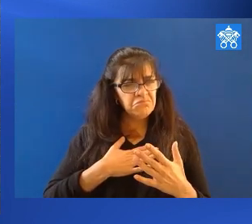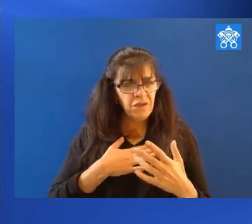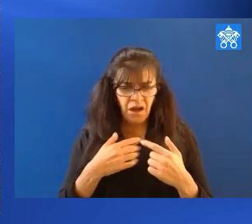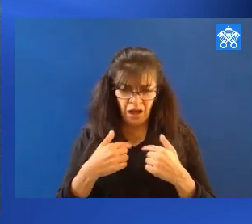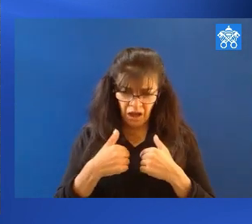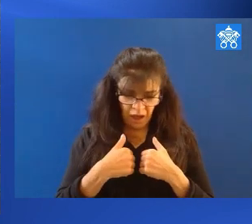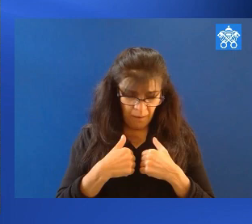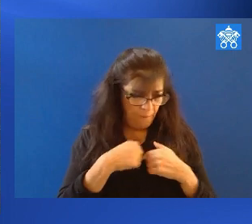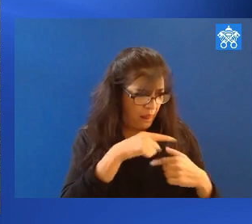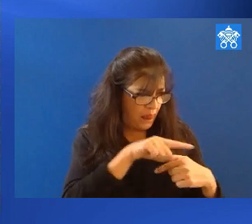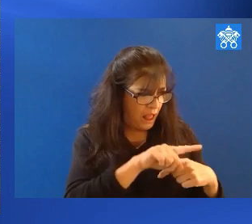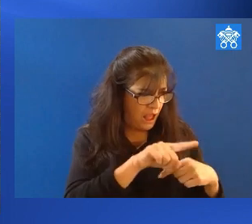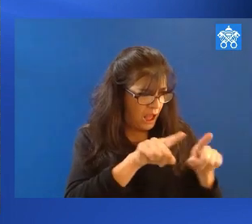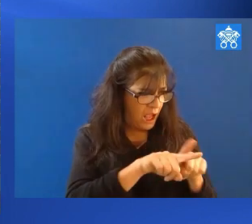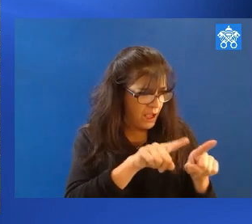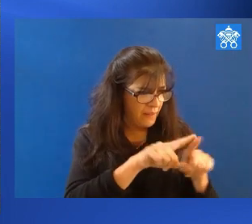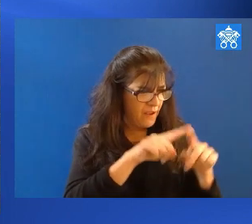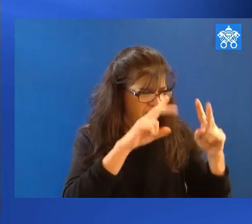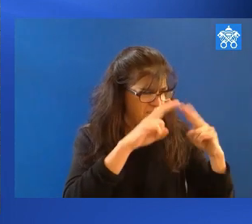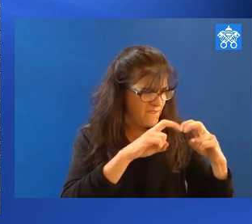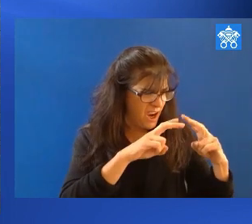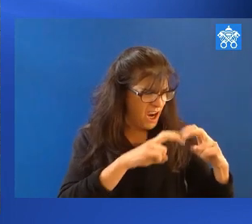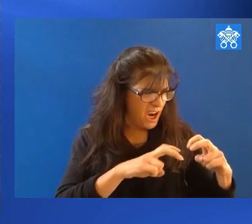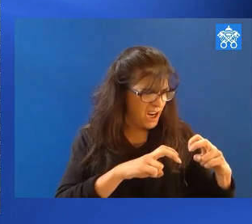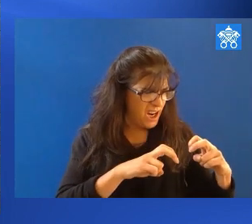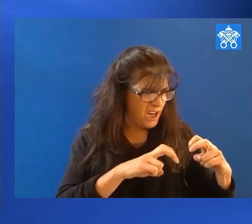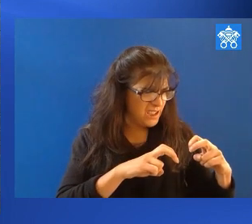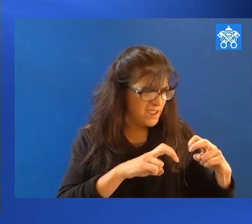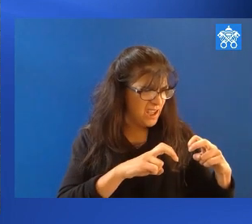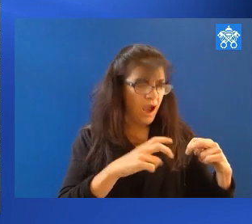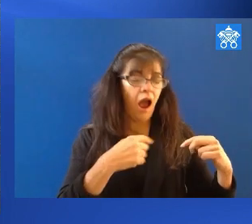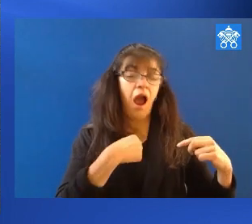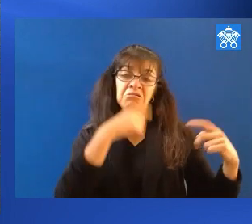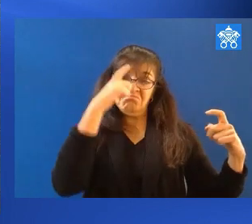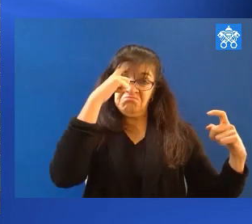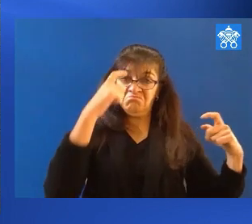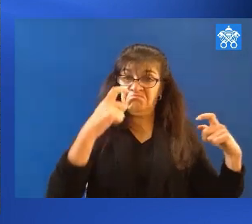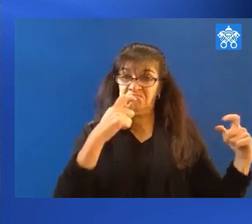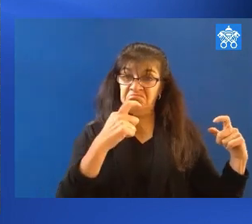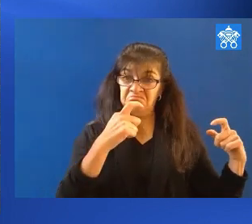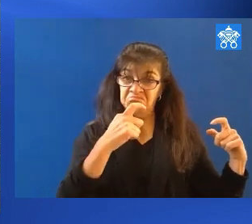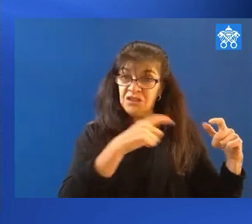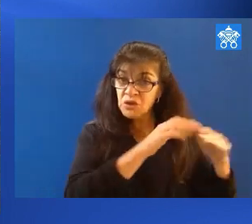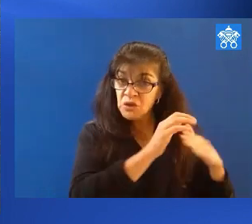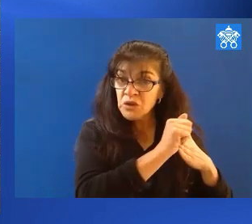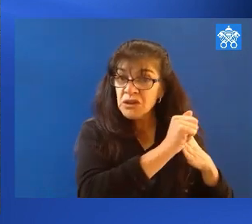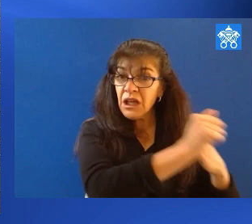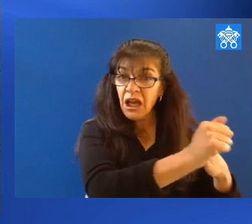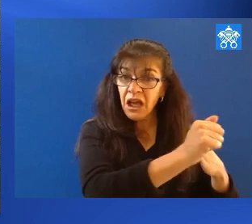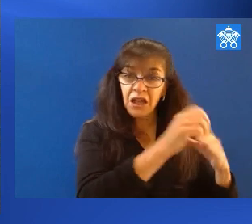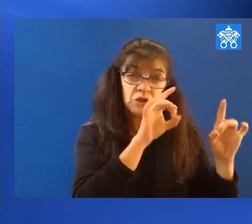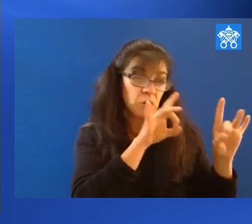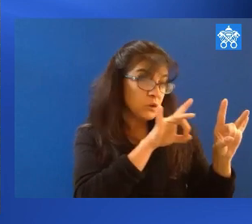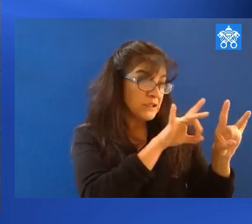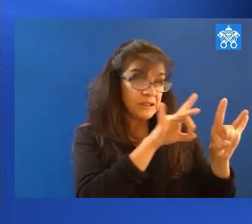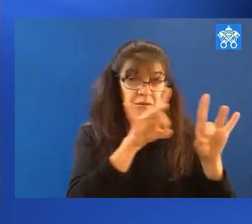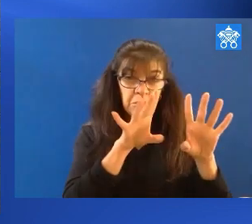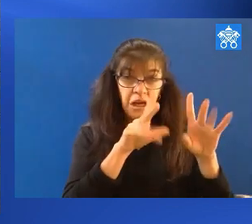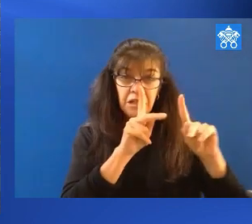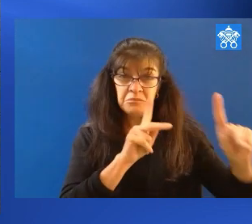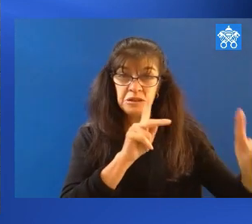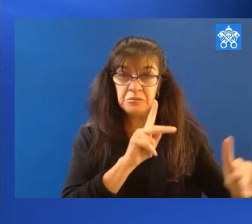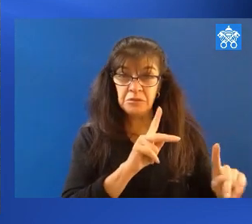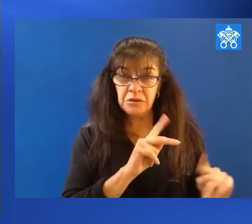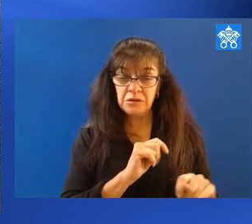as in the Pharisee, there is the conviction of one's righteousness that leads us to despise others.